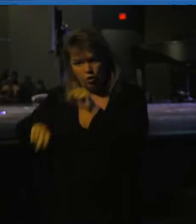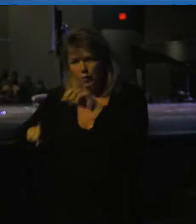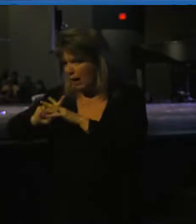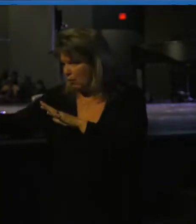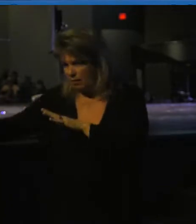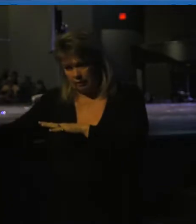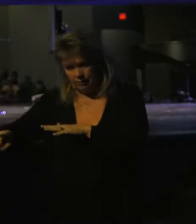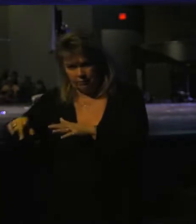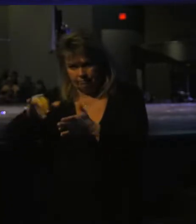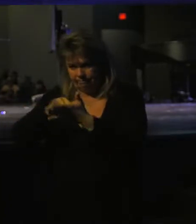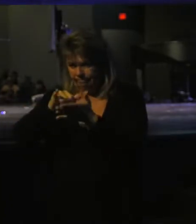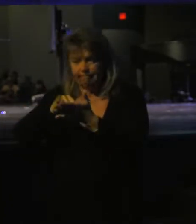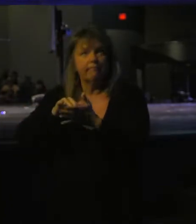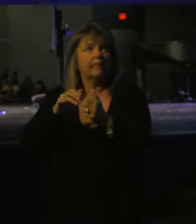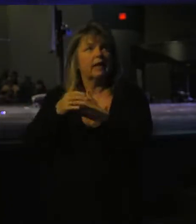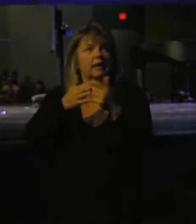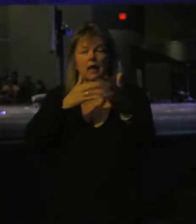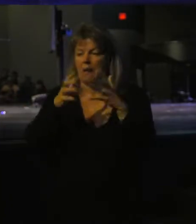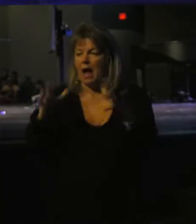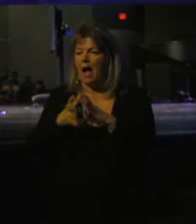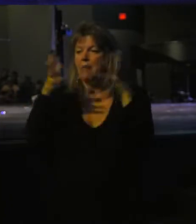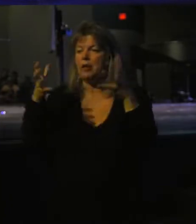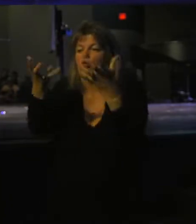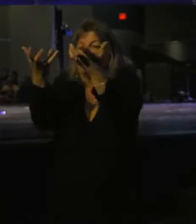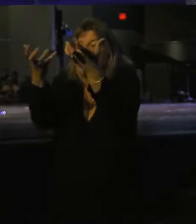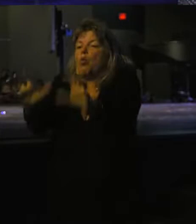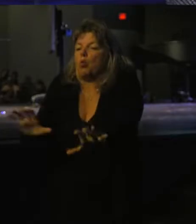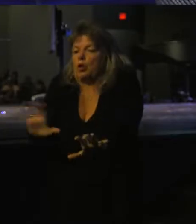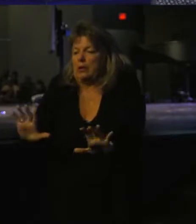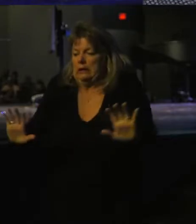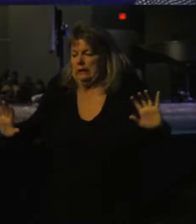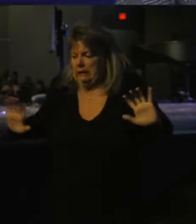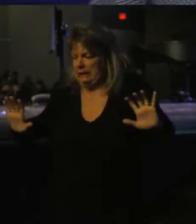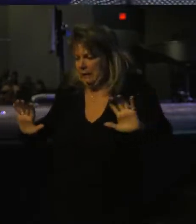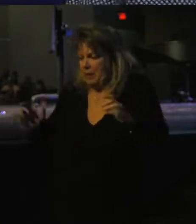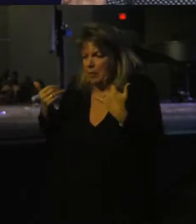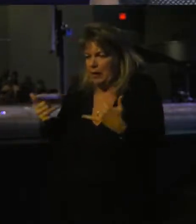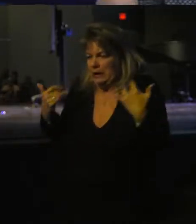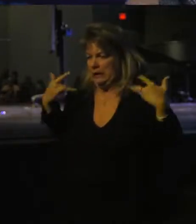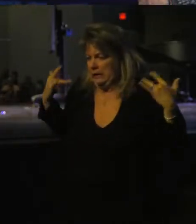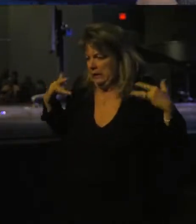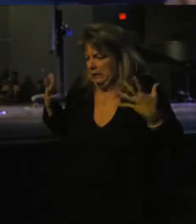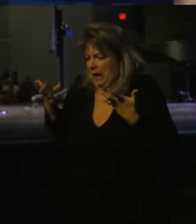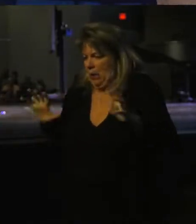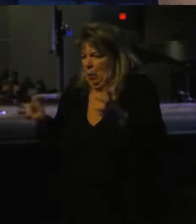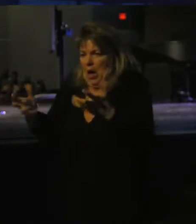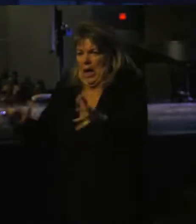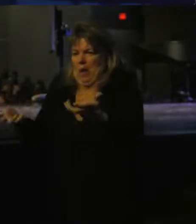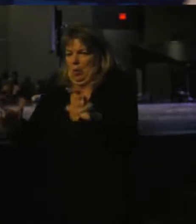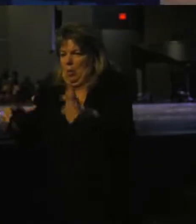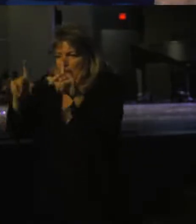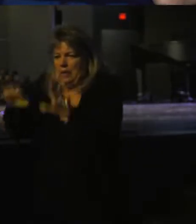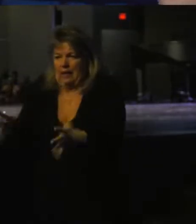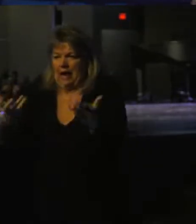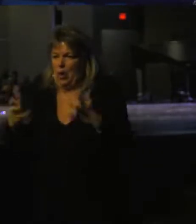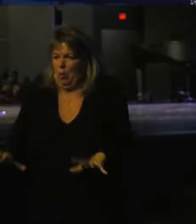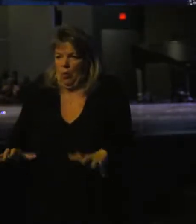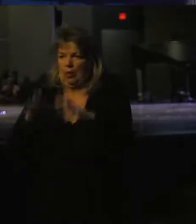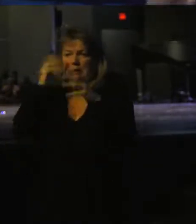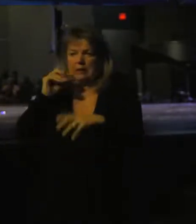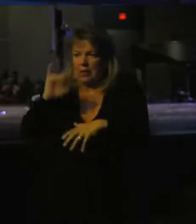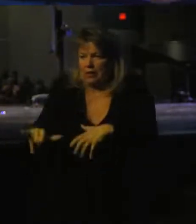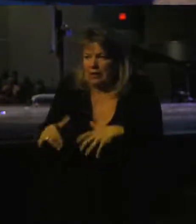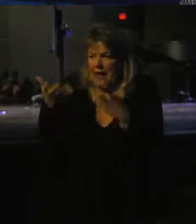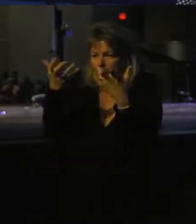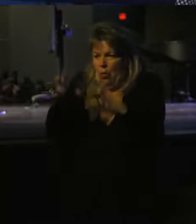run from it. Doesn't matter how much you don't want to do it. You may be sitting here right now being like, I don't want to test. I don't want to experience